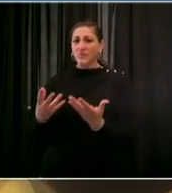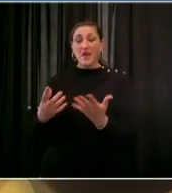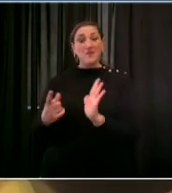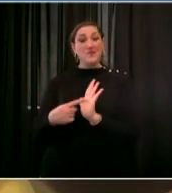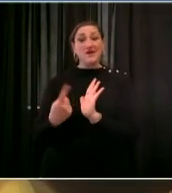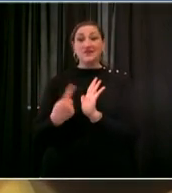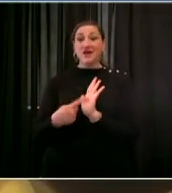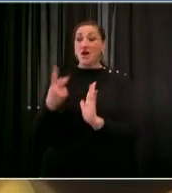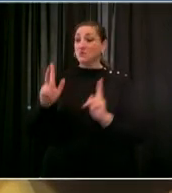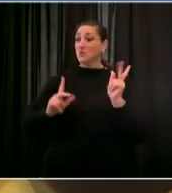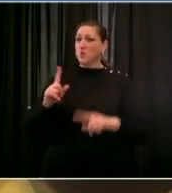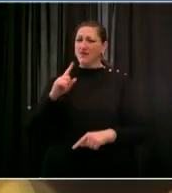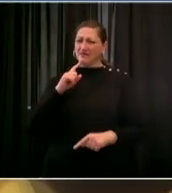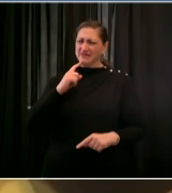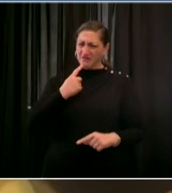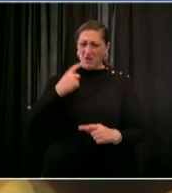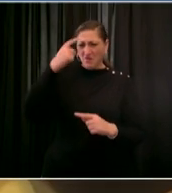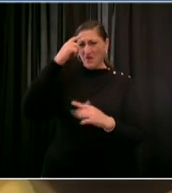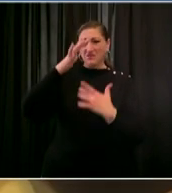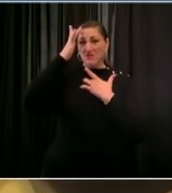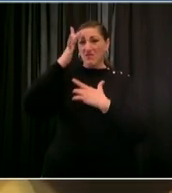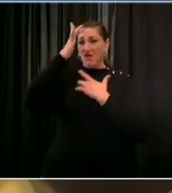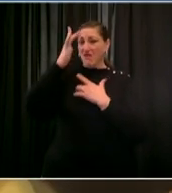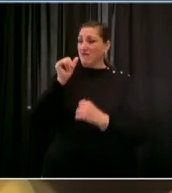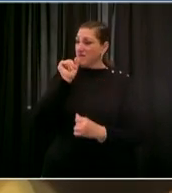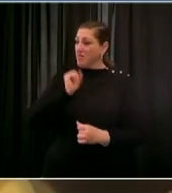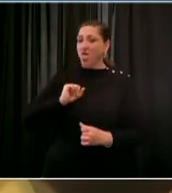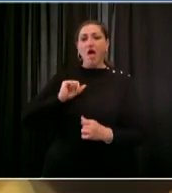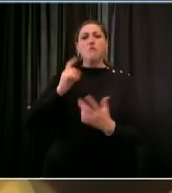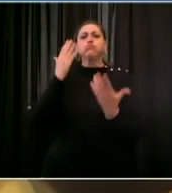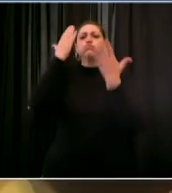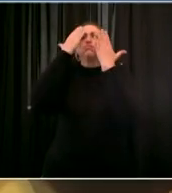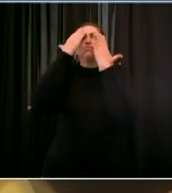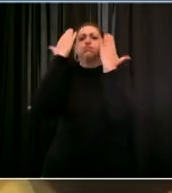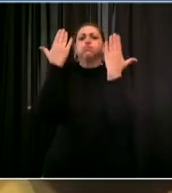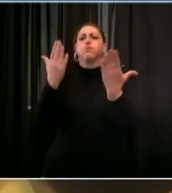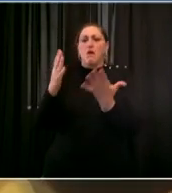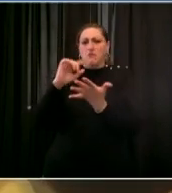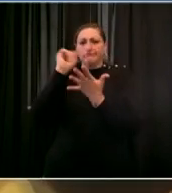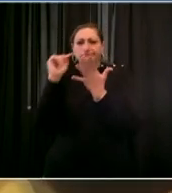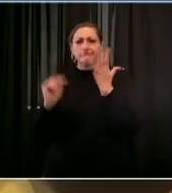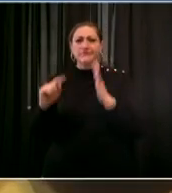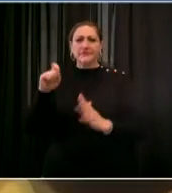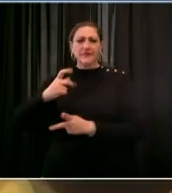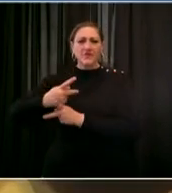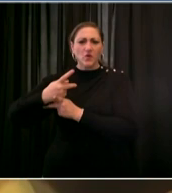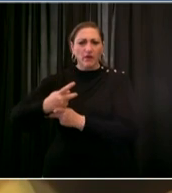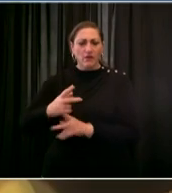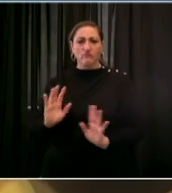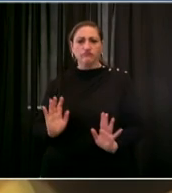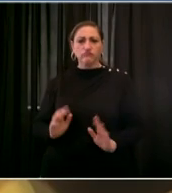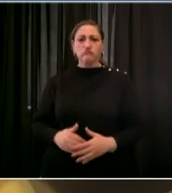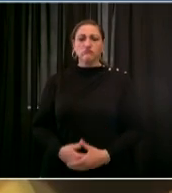suffer from it are at times unaware of their own need for care and all